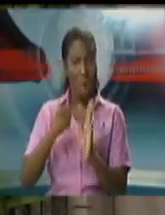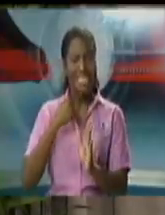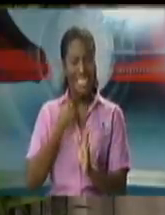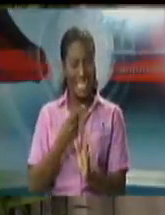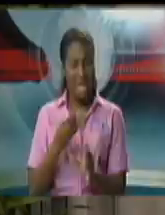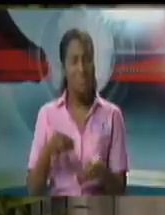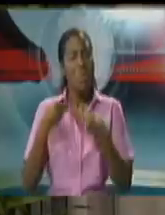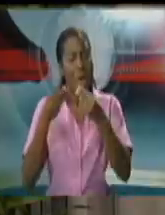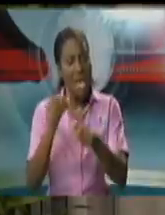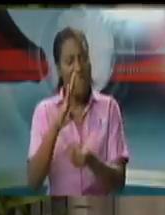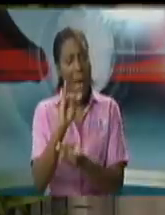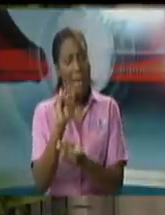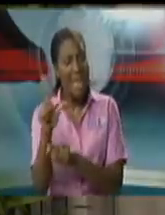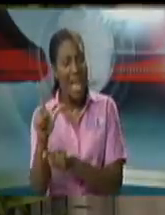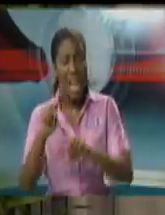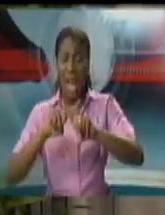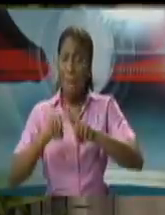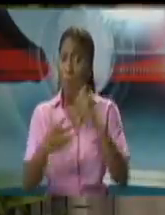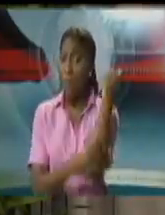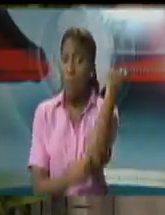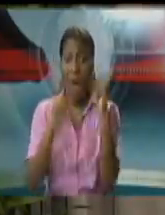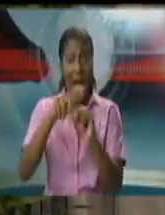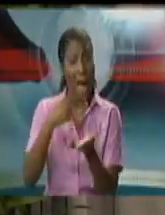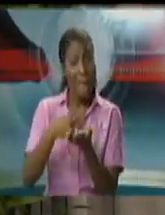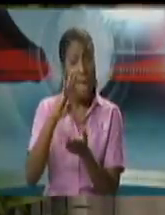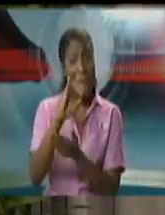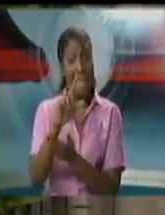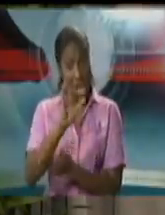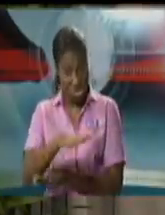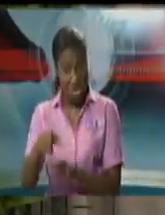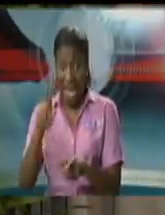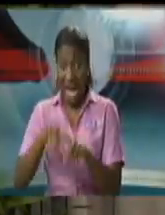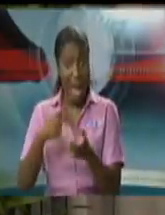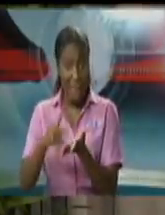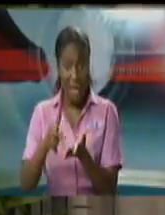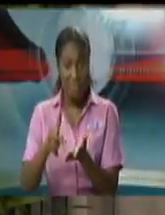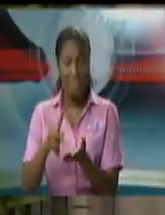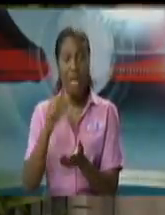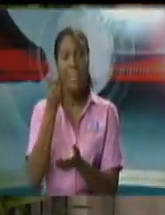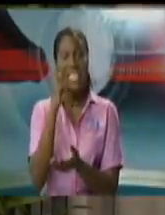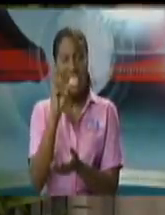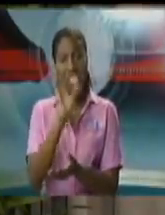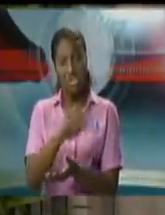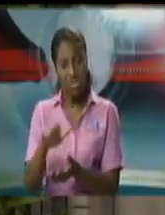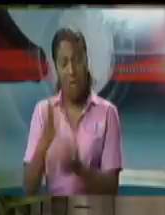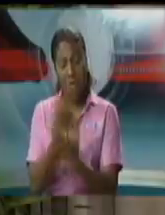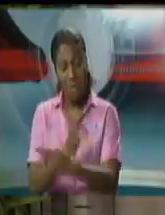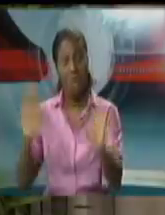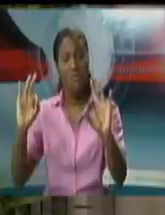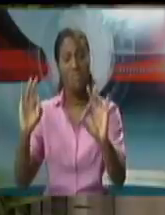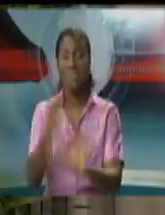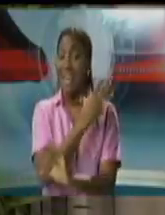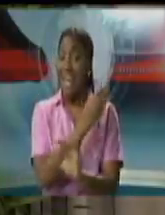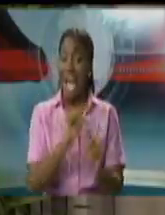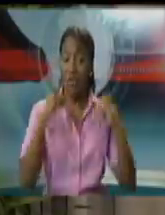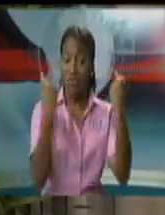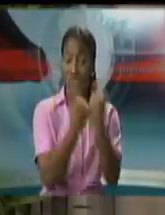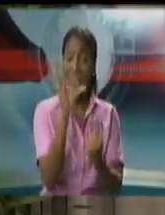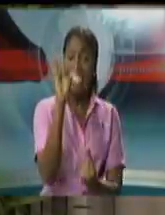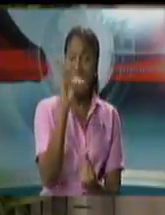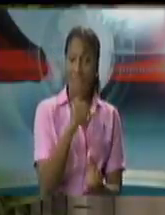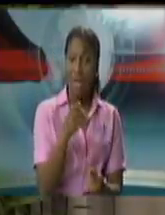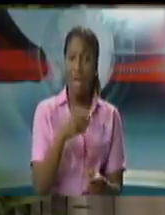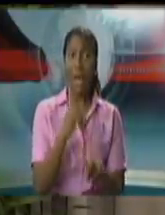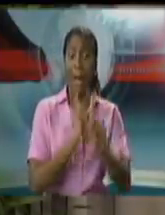they all being unable to access bail. We found 16. Category seven, persons serving terms of